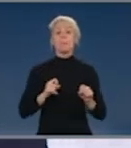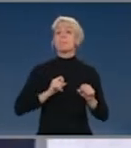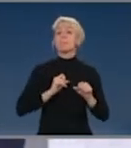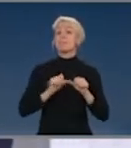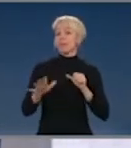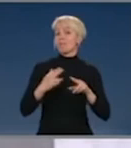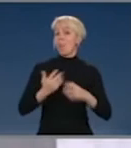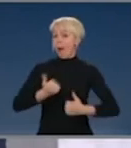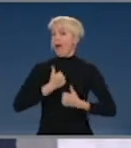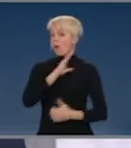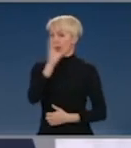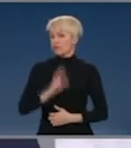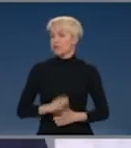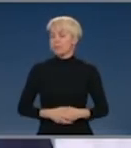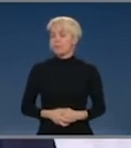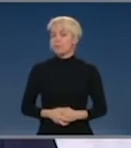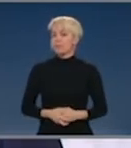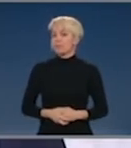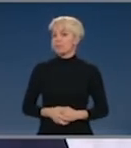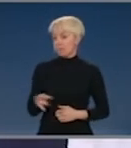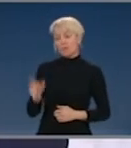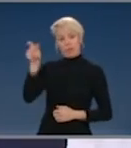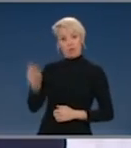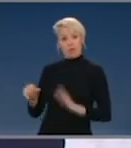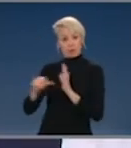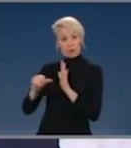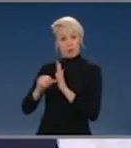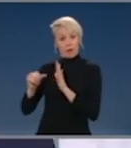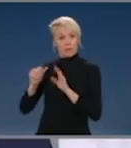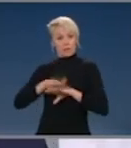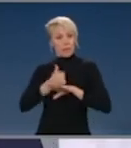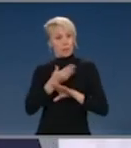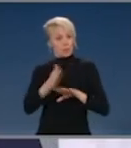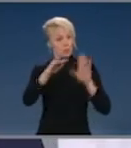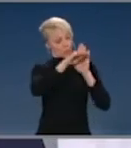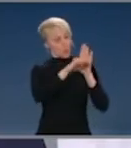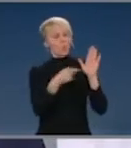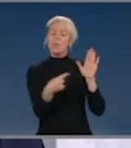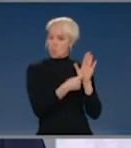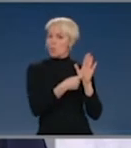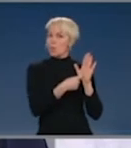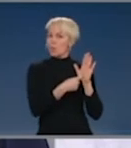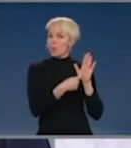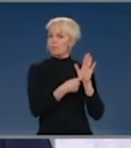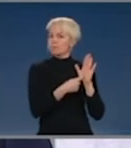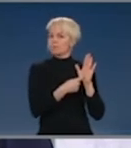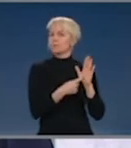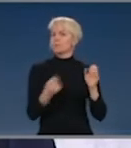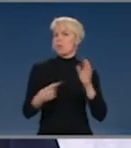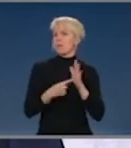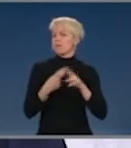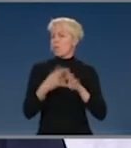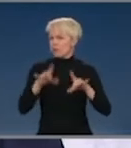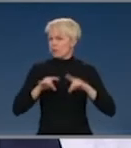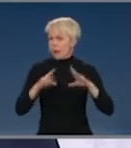And the rules that have been fashioned by the Treasurer, I think, very much go to that core issue. But, at the same time, it's